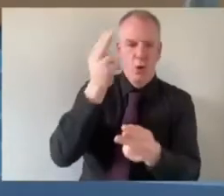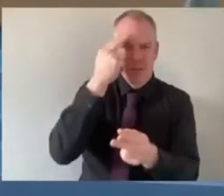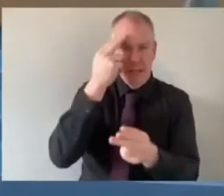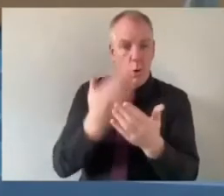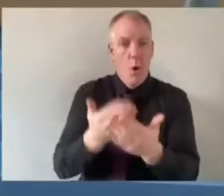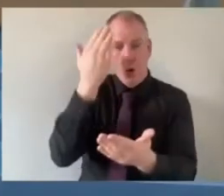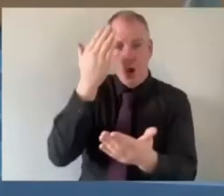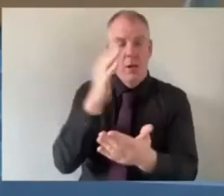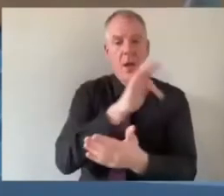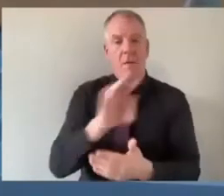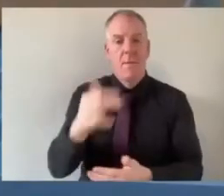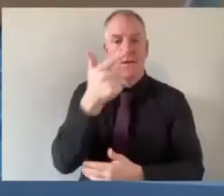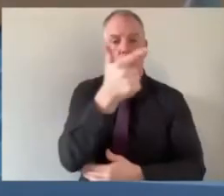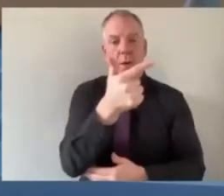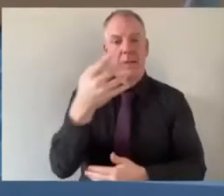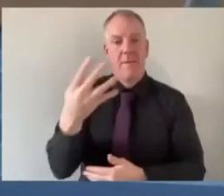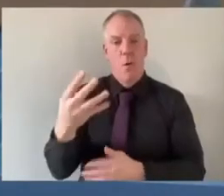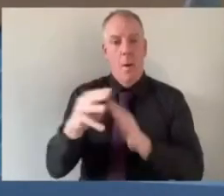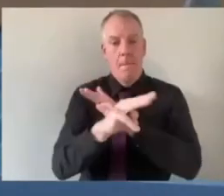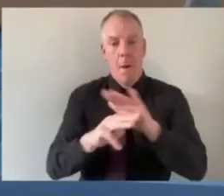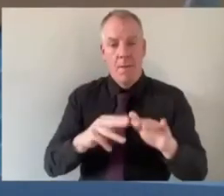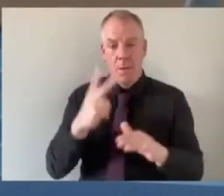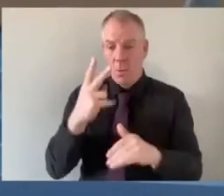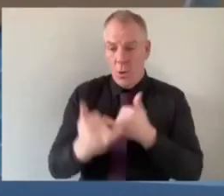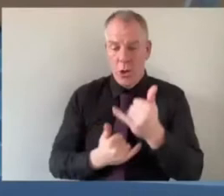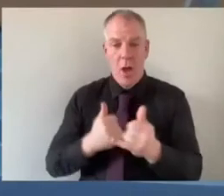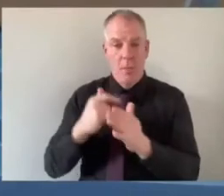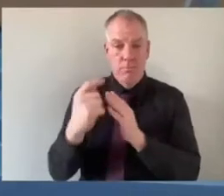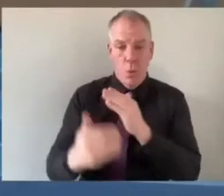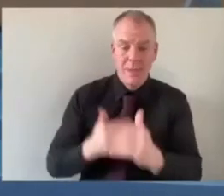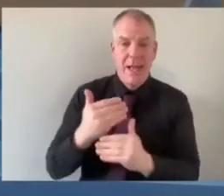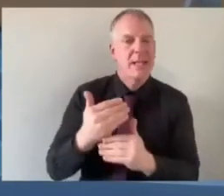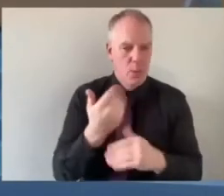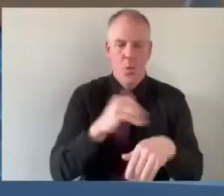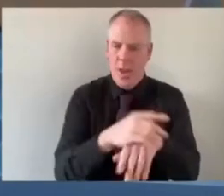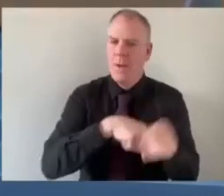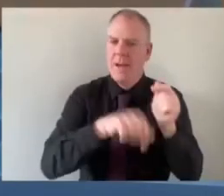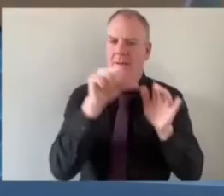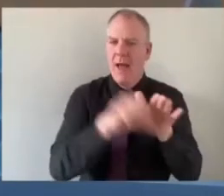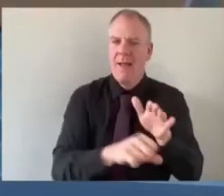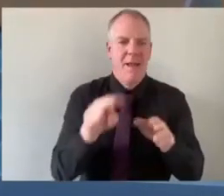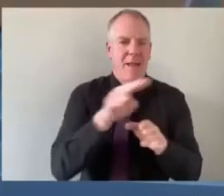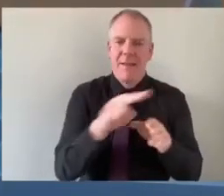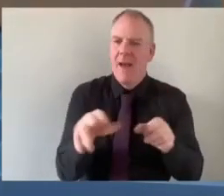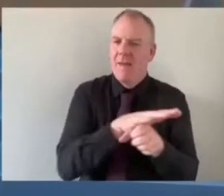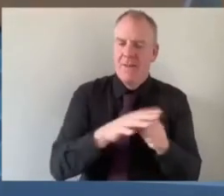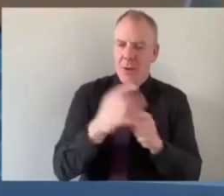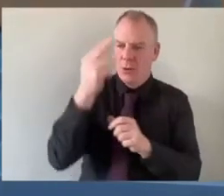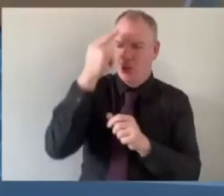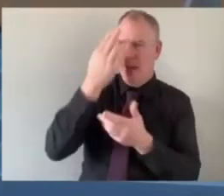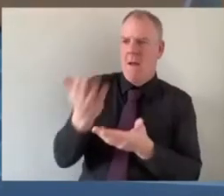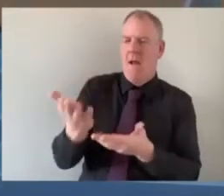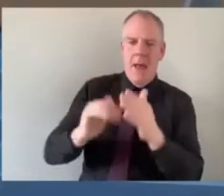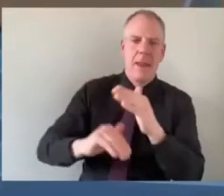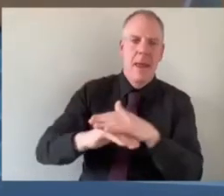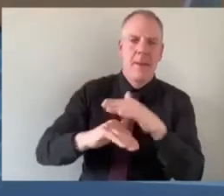a 24-month process and this is somewhere some of the places we failed is not fully in understanding the limitations